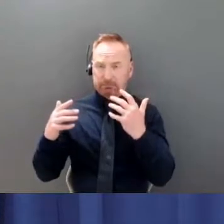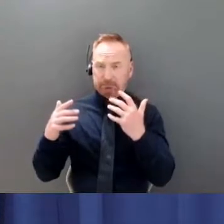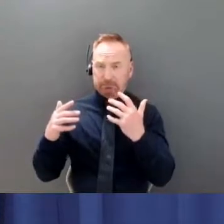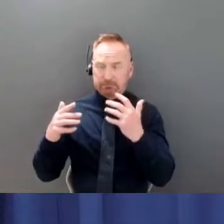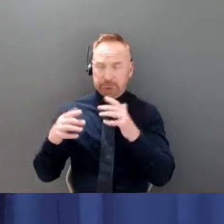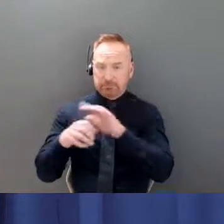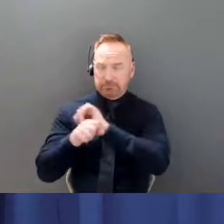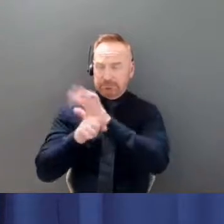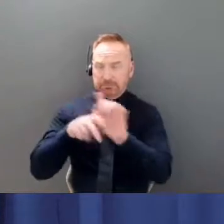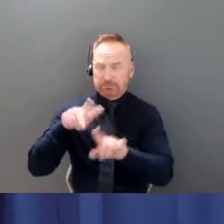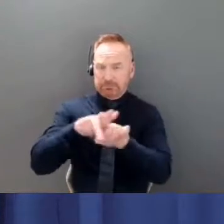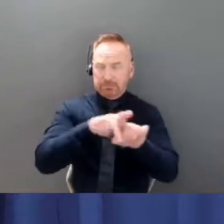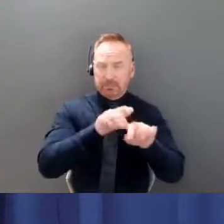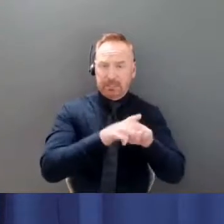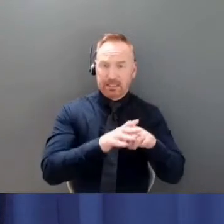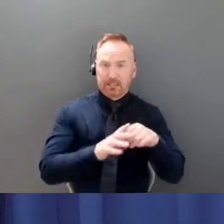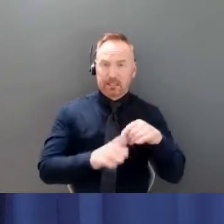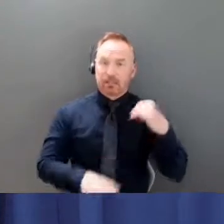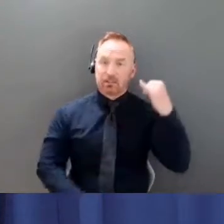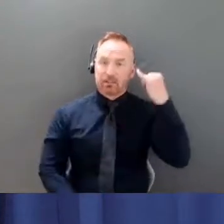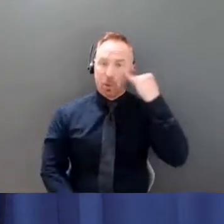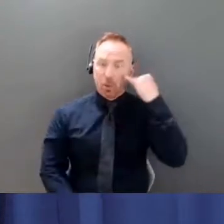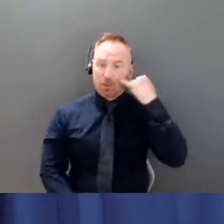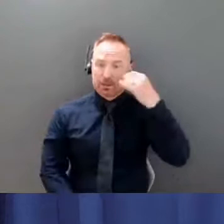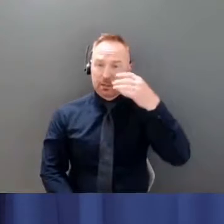from outside the territory is being allocated.